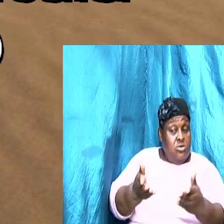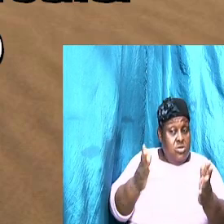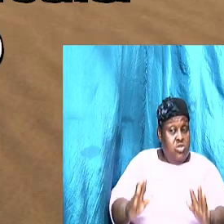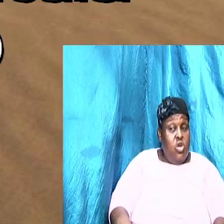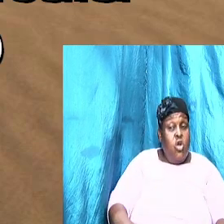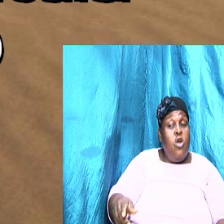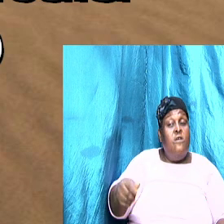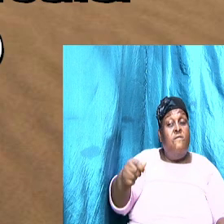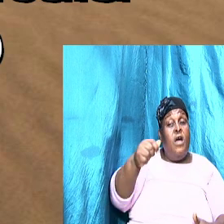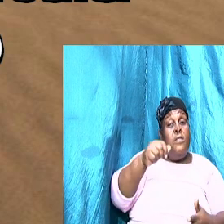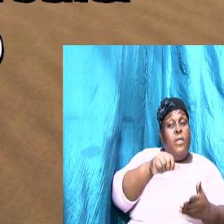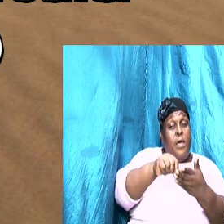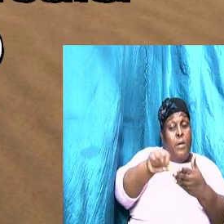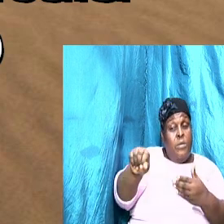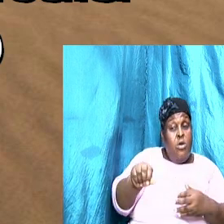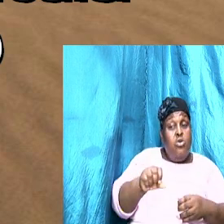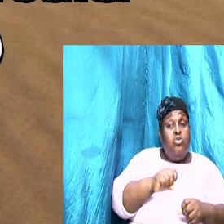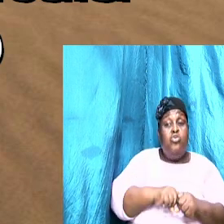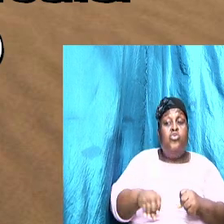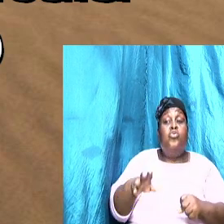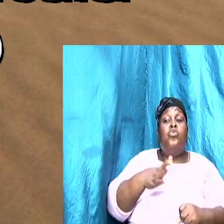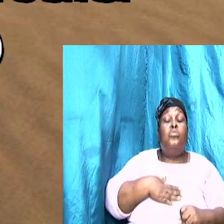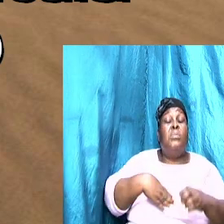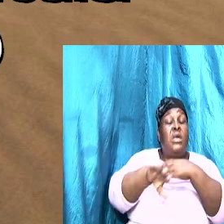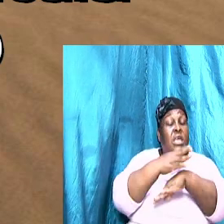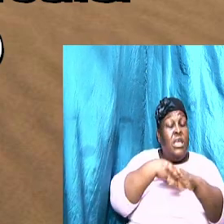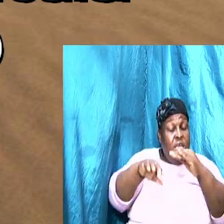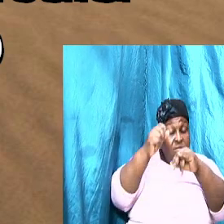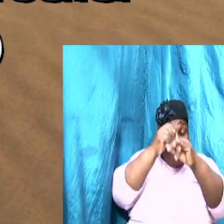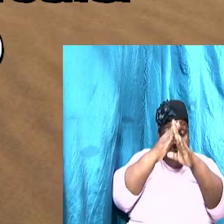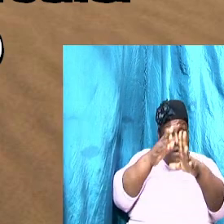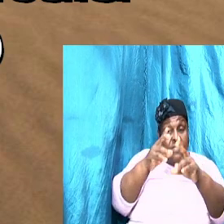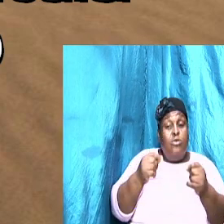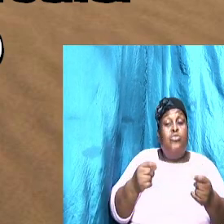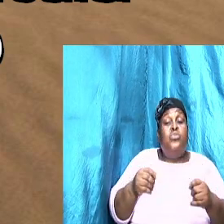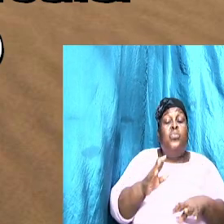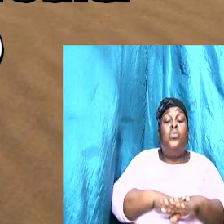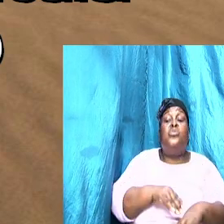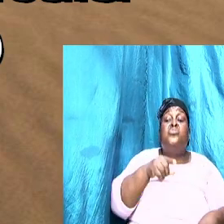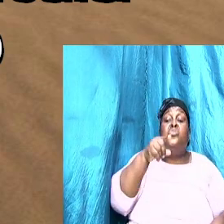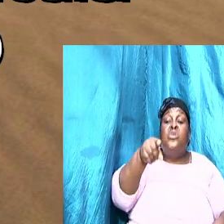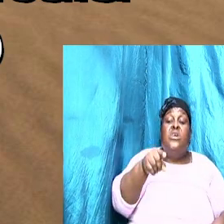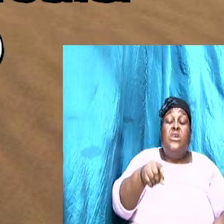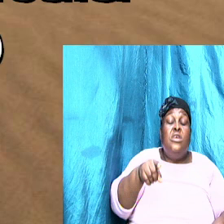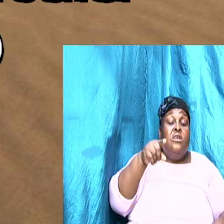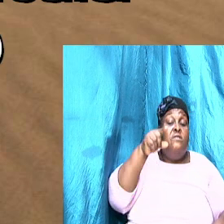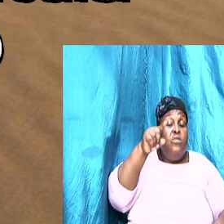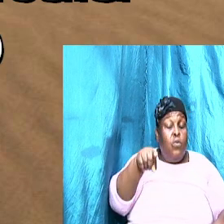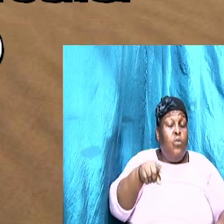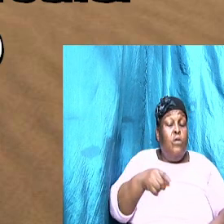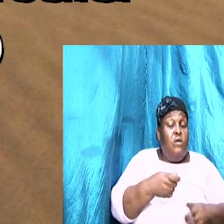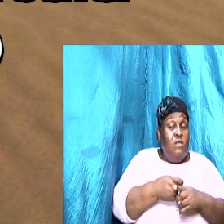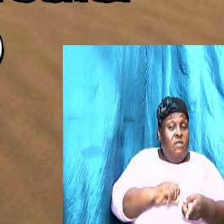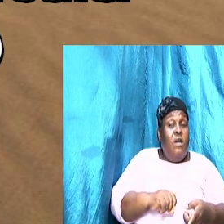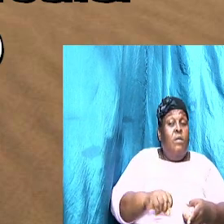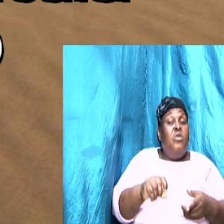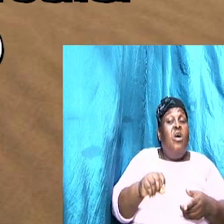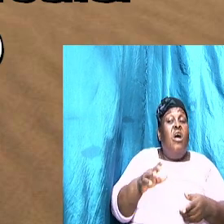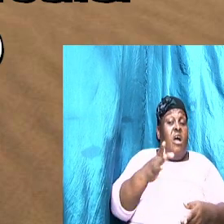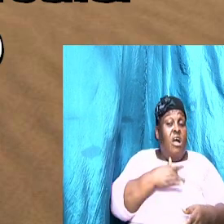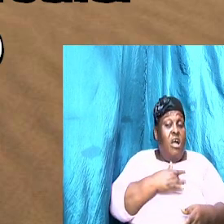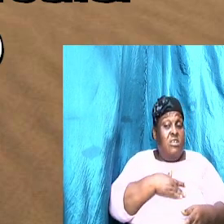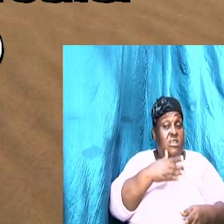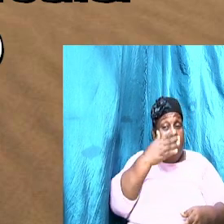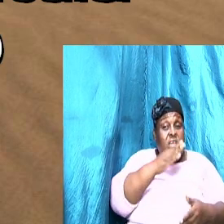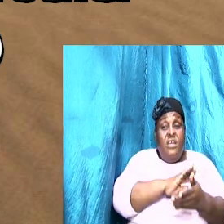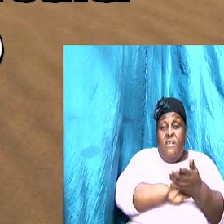heavenly father do unto you if ye from your hearts forgive not